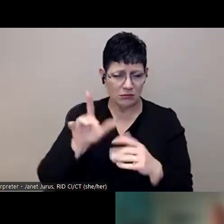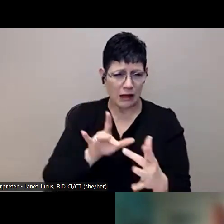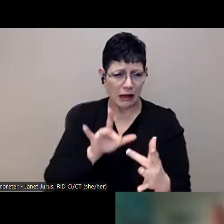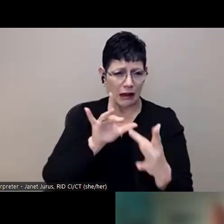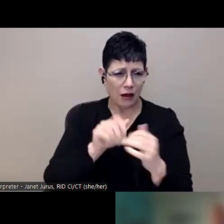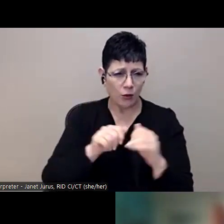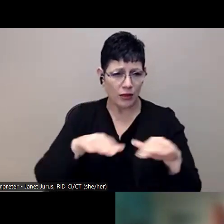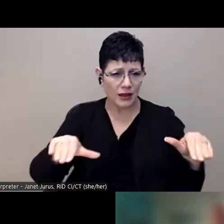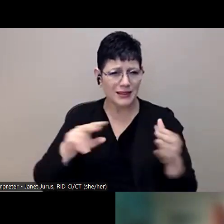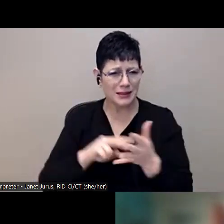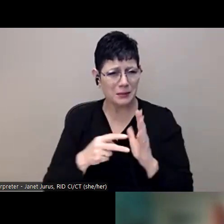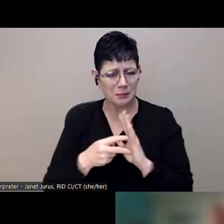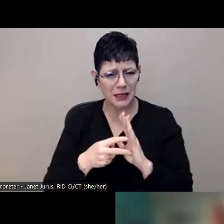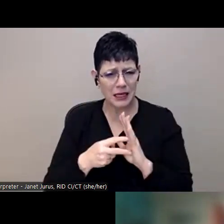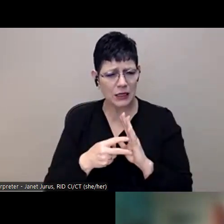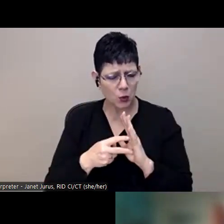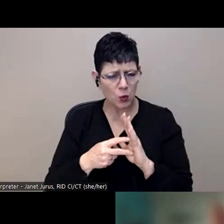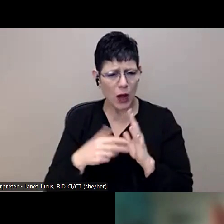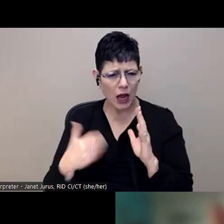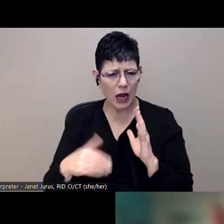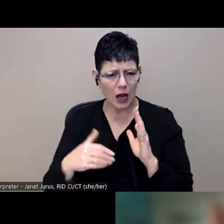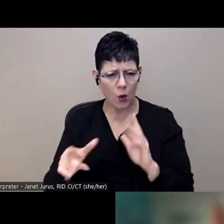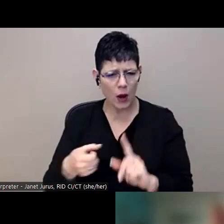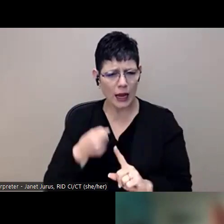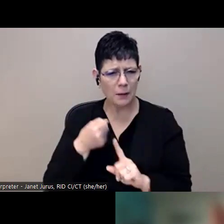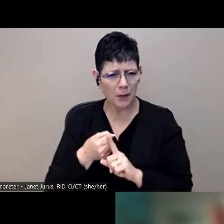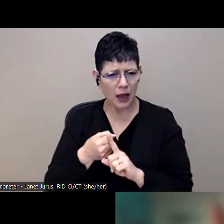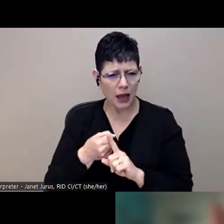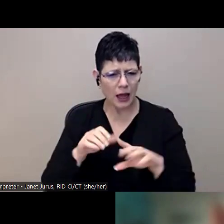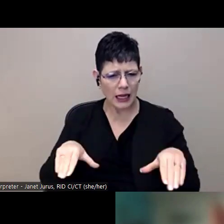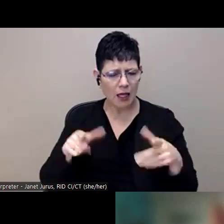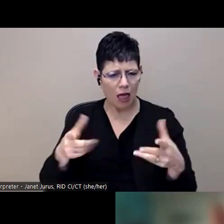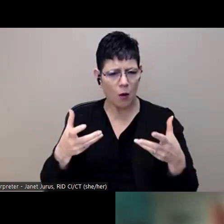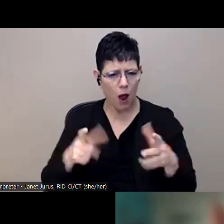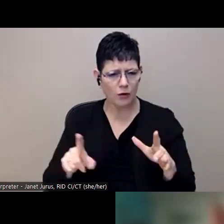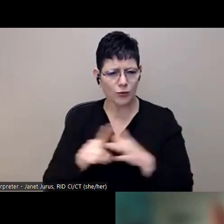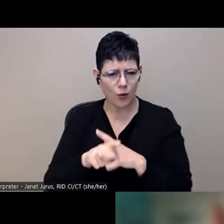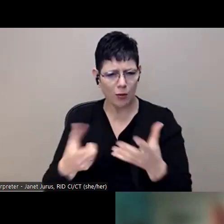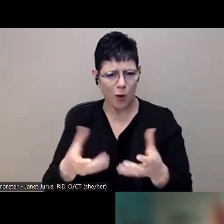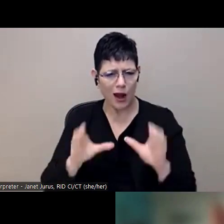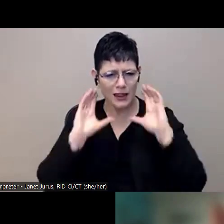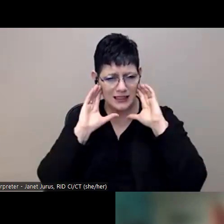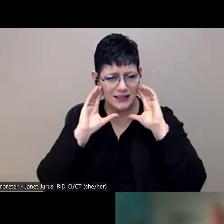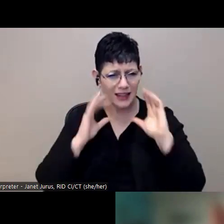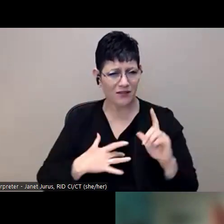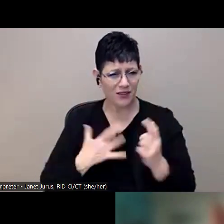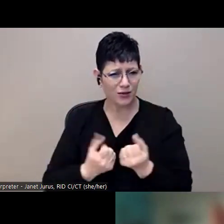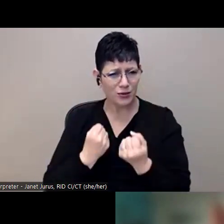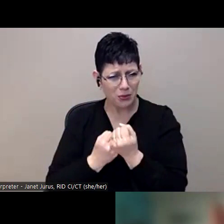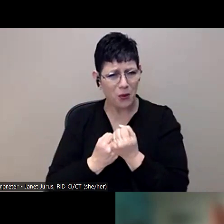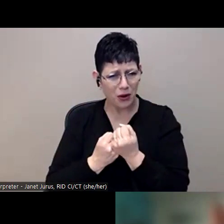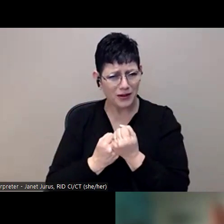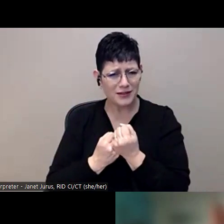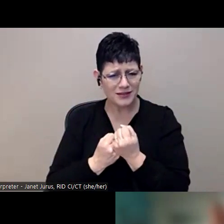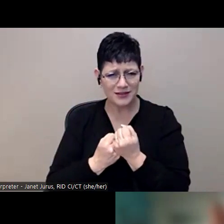it really makes that impact for them to want to be there, to want to listen, um, and to feel supported. So